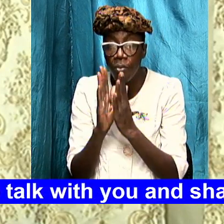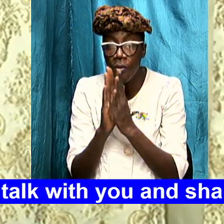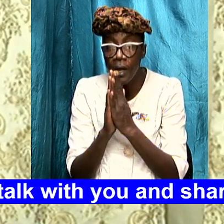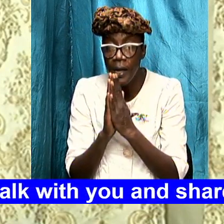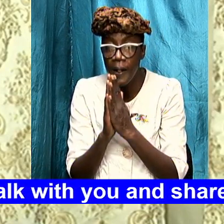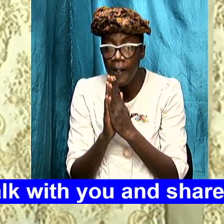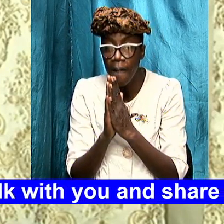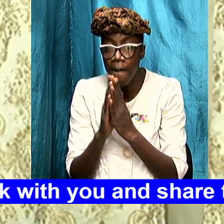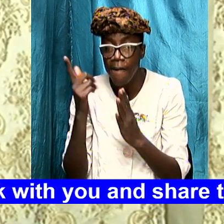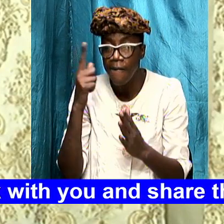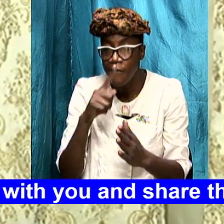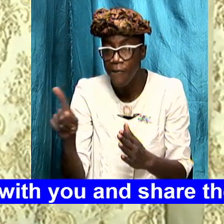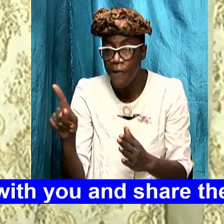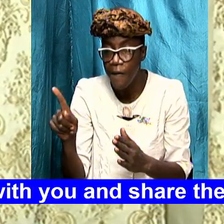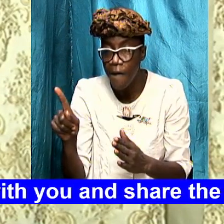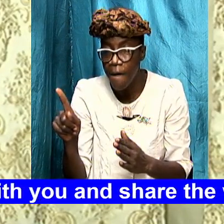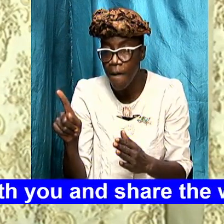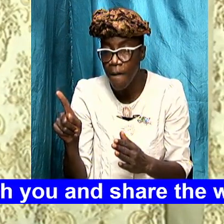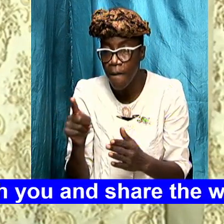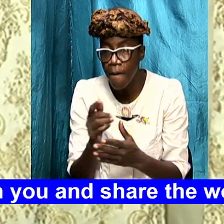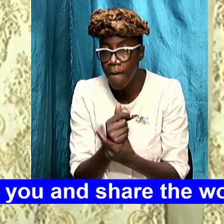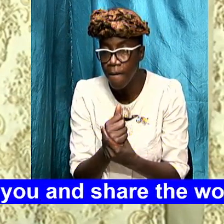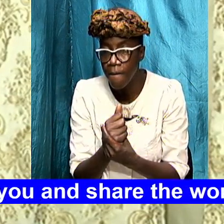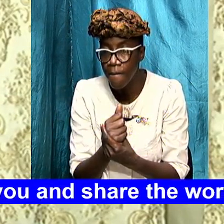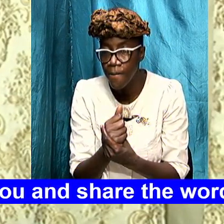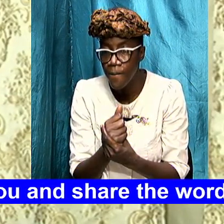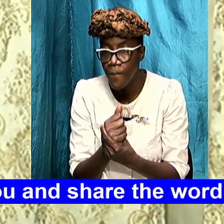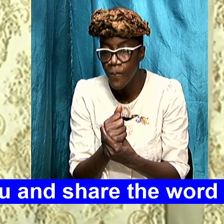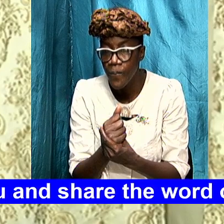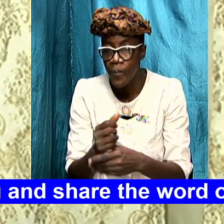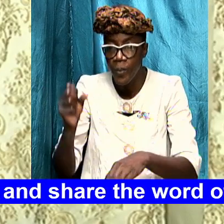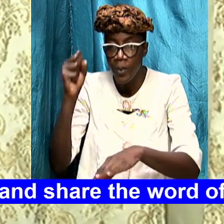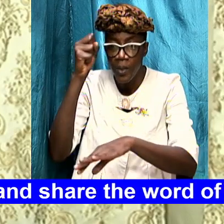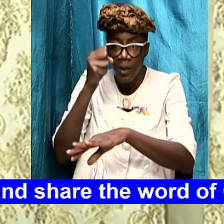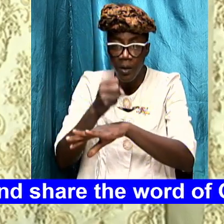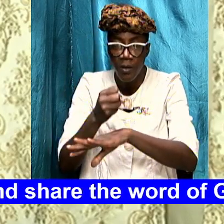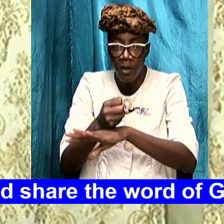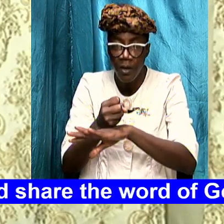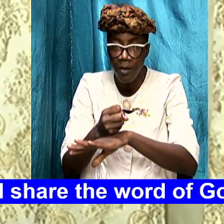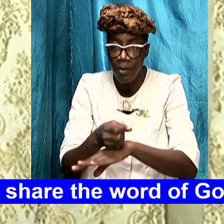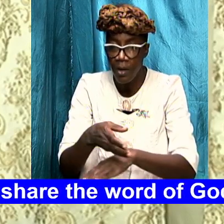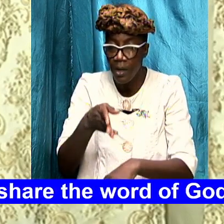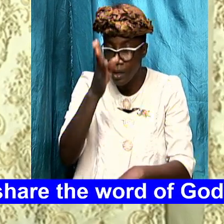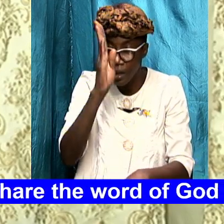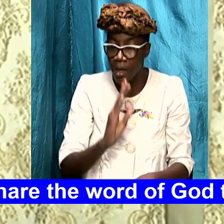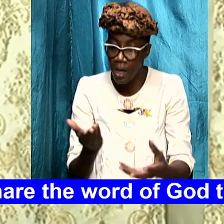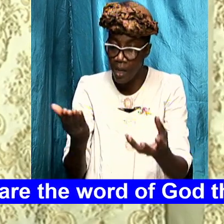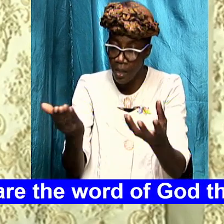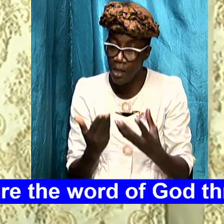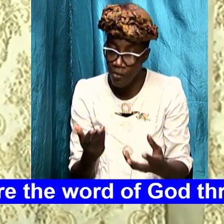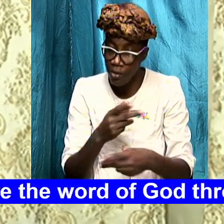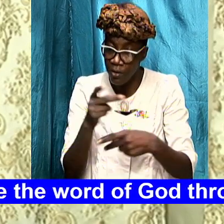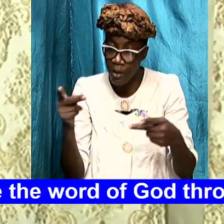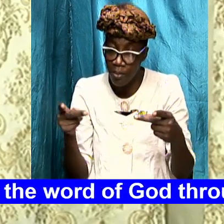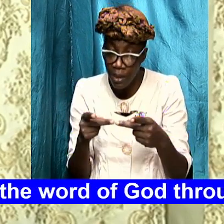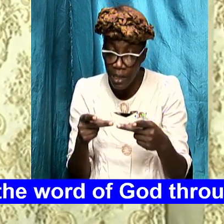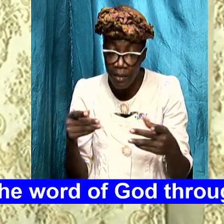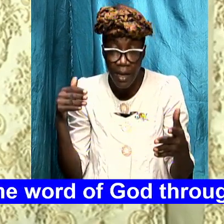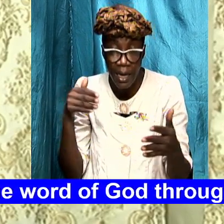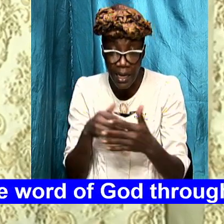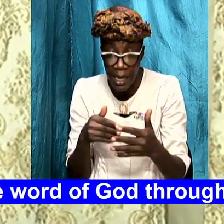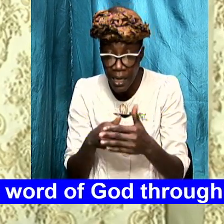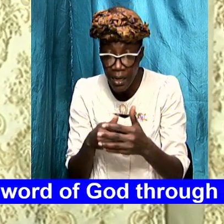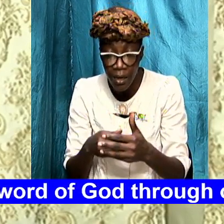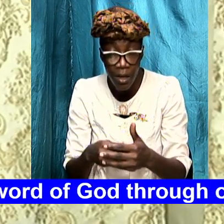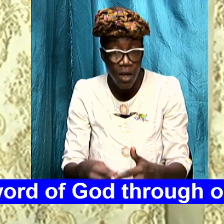sisters for the sanctuary that God give us a place again we heard from the